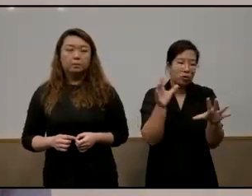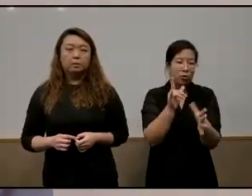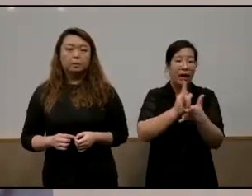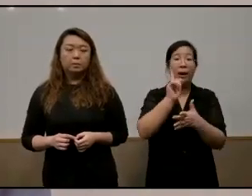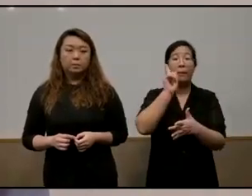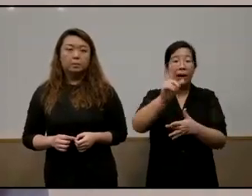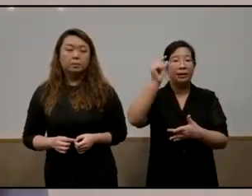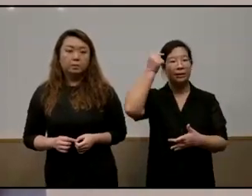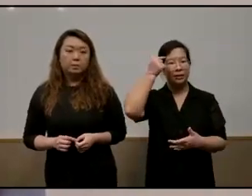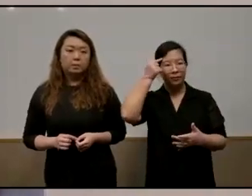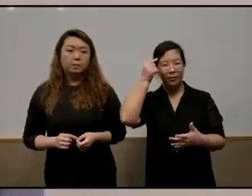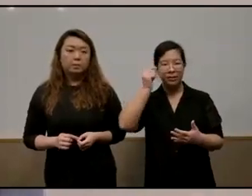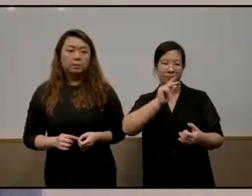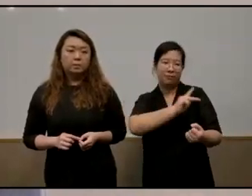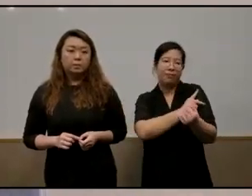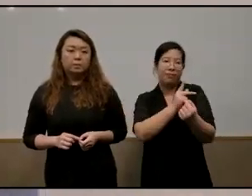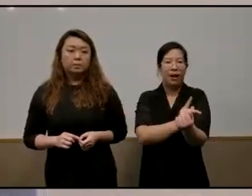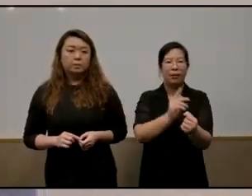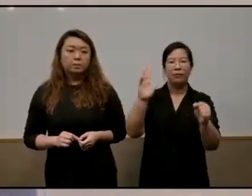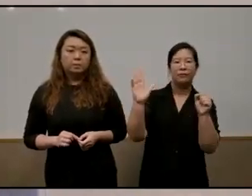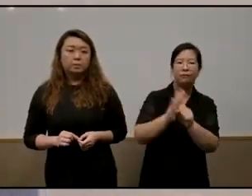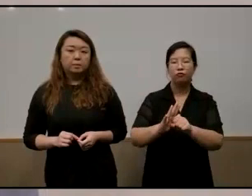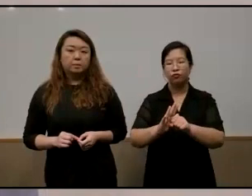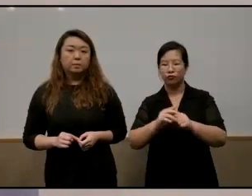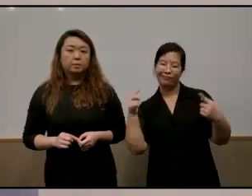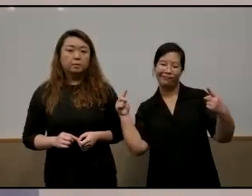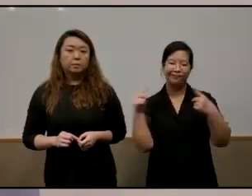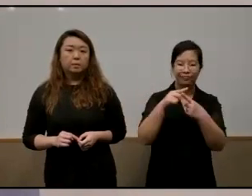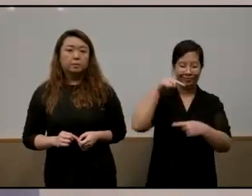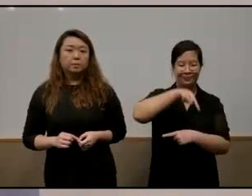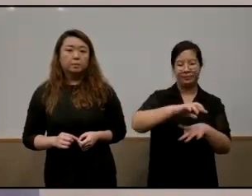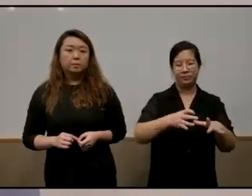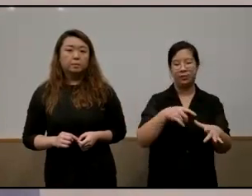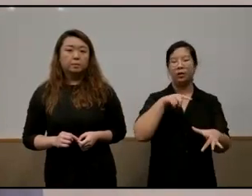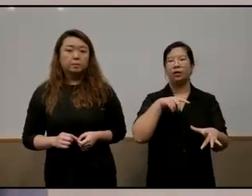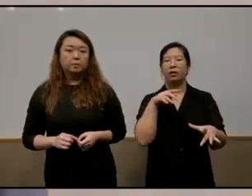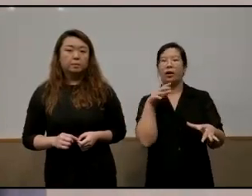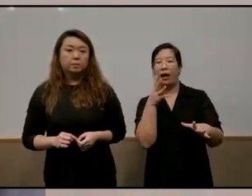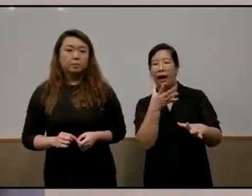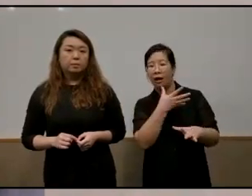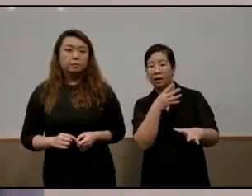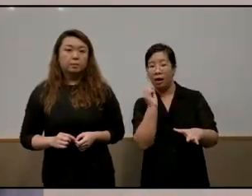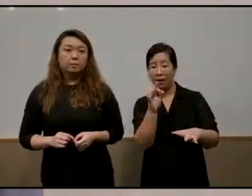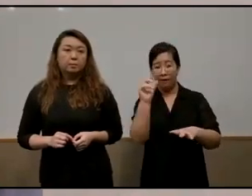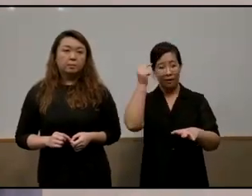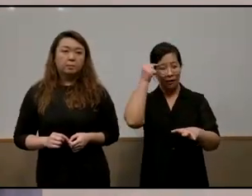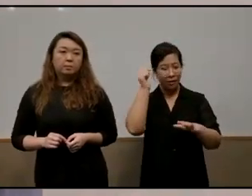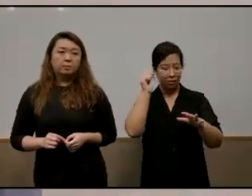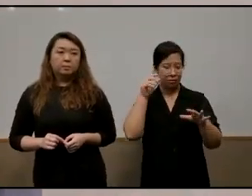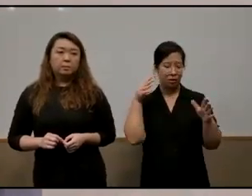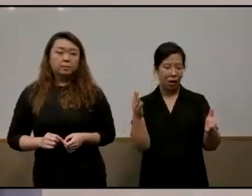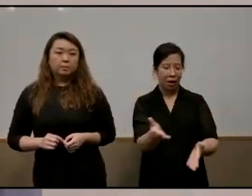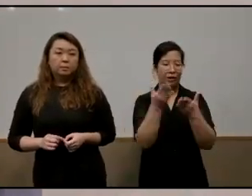the government is a very powerful counterweight to that in some ways and if they encourage that kind of